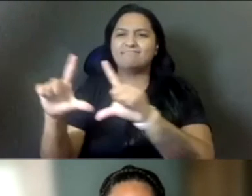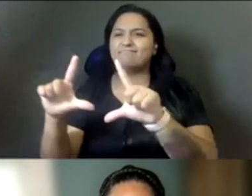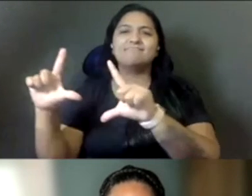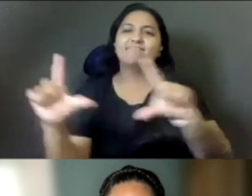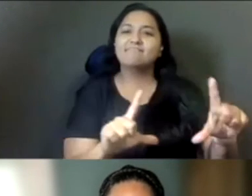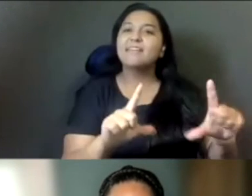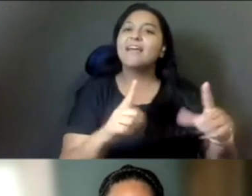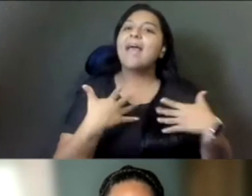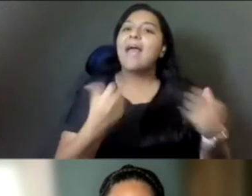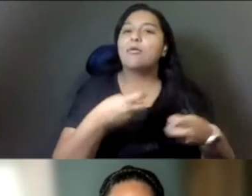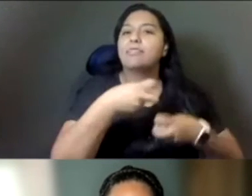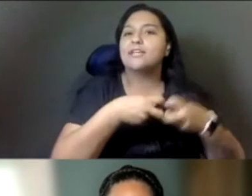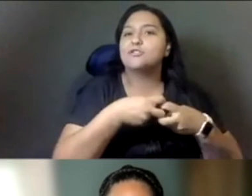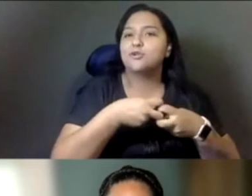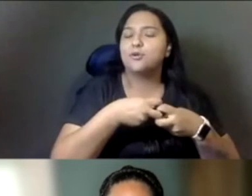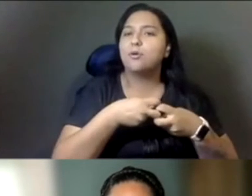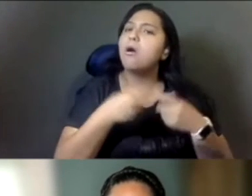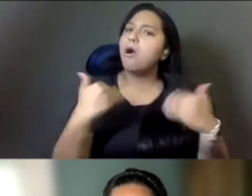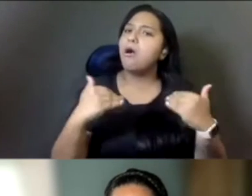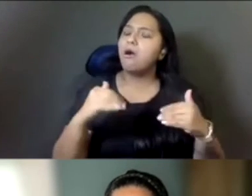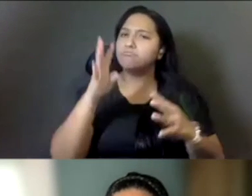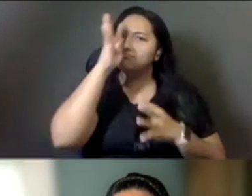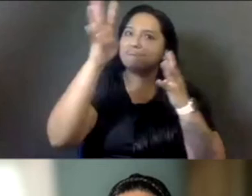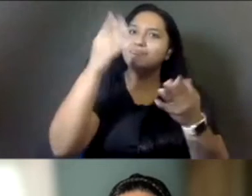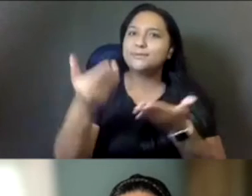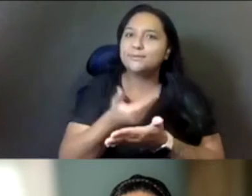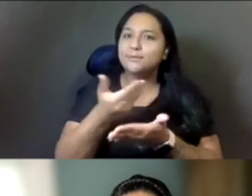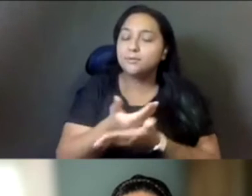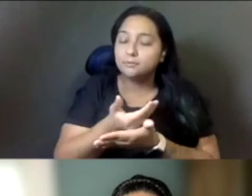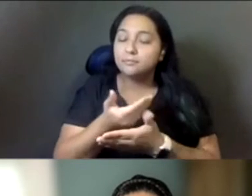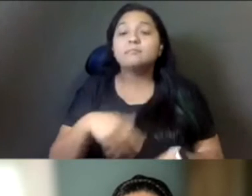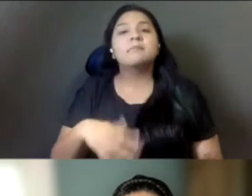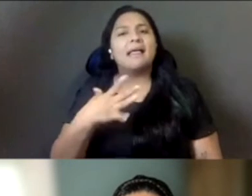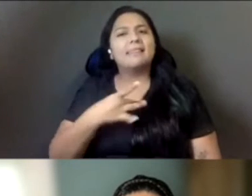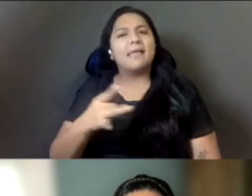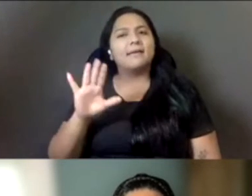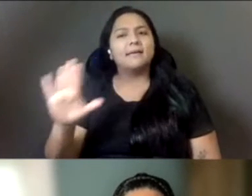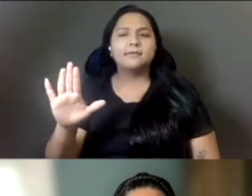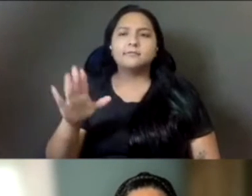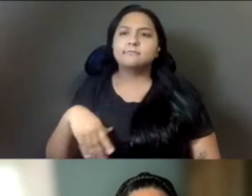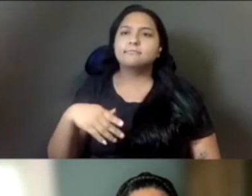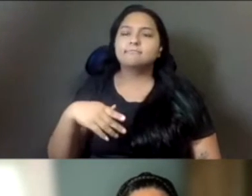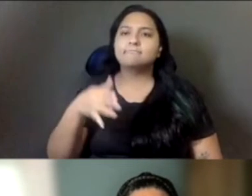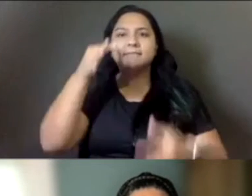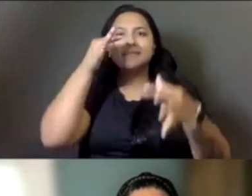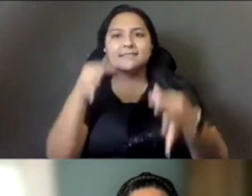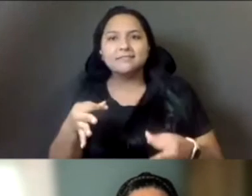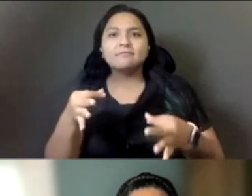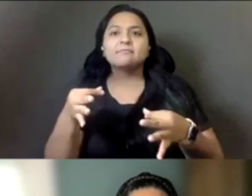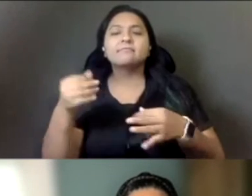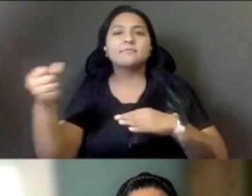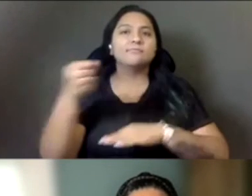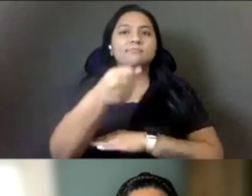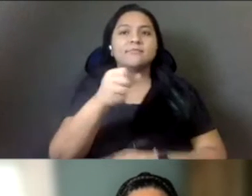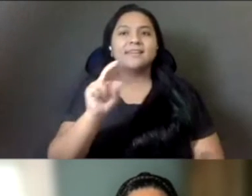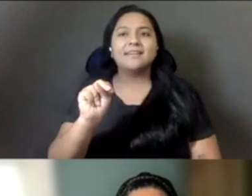health issue. I also liked, um, actually appointing and, uh, appointing, uh, Nadine Burks, who was the